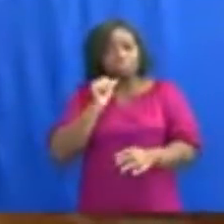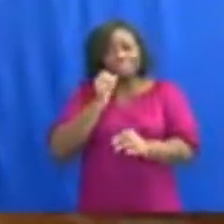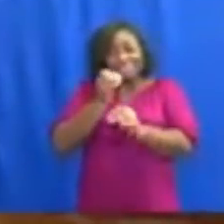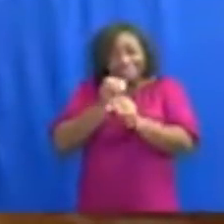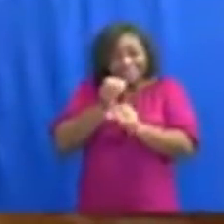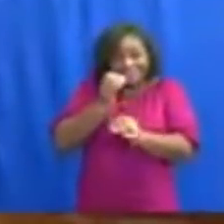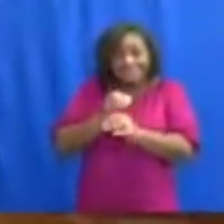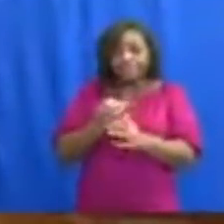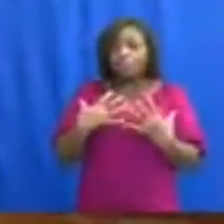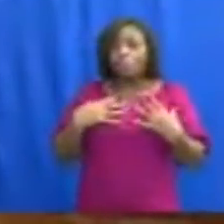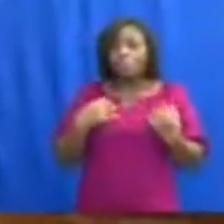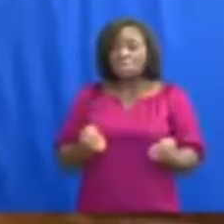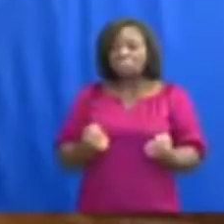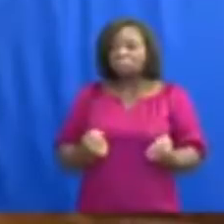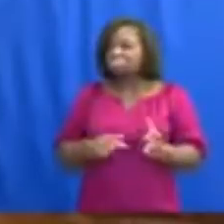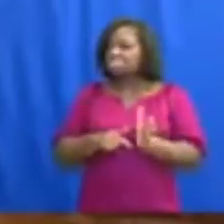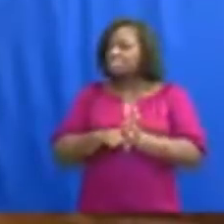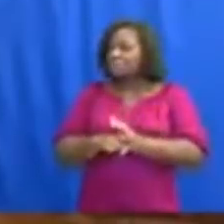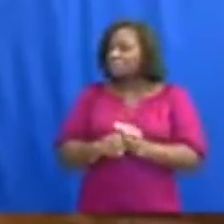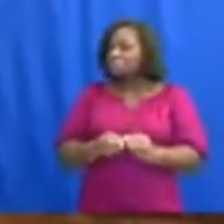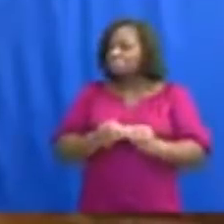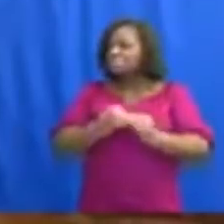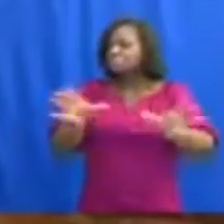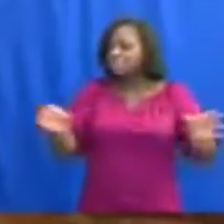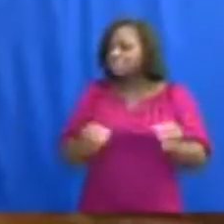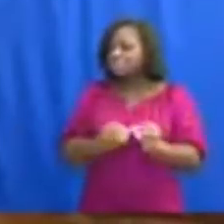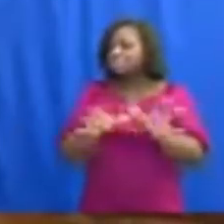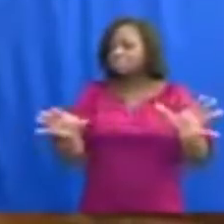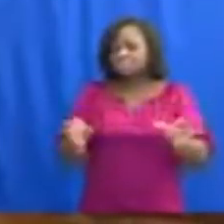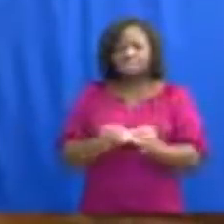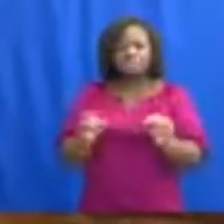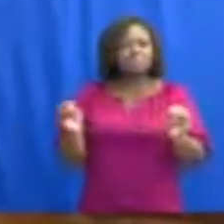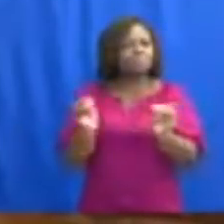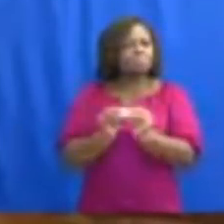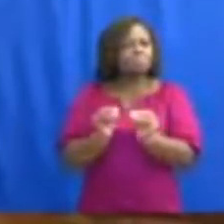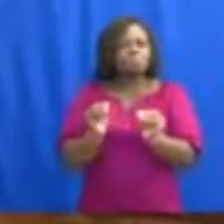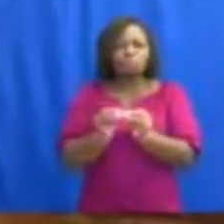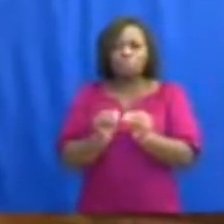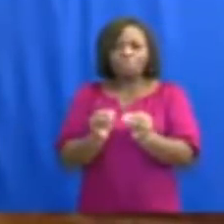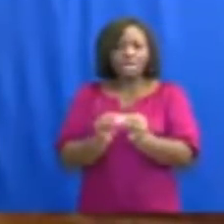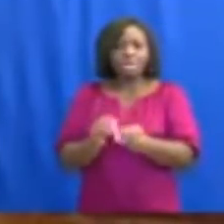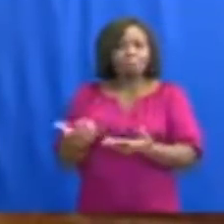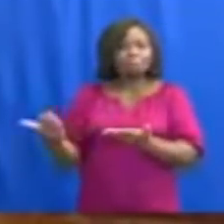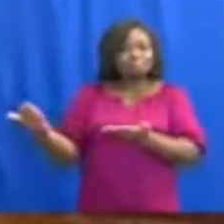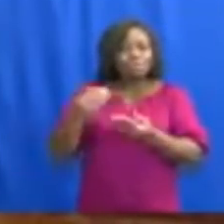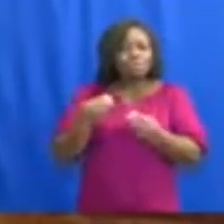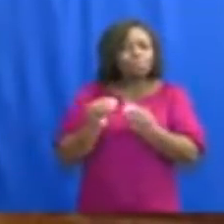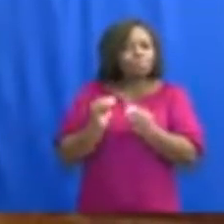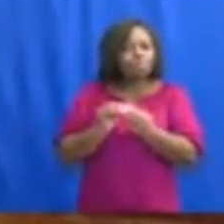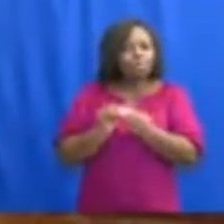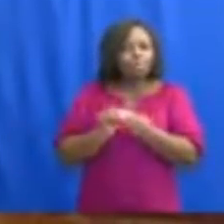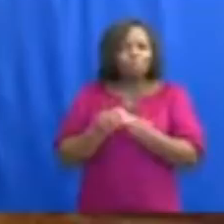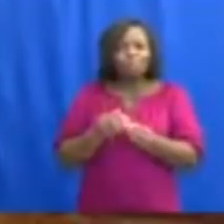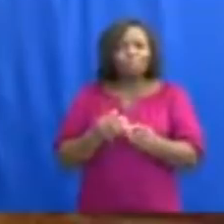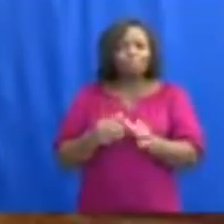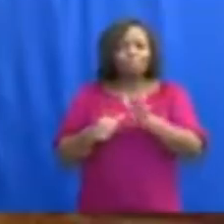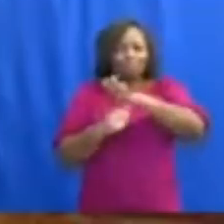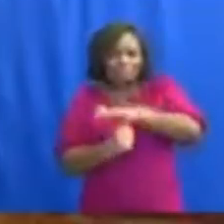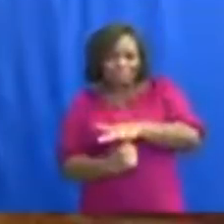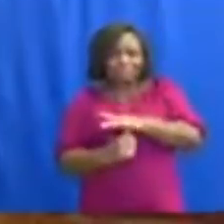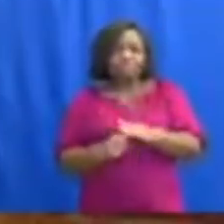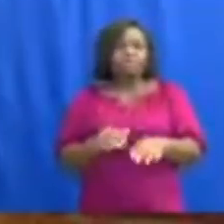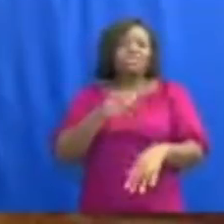the virus will continue to spread, which will lead to intolerable pressure on our health facilities and